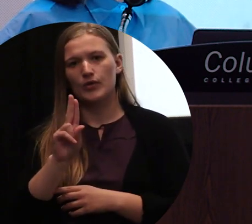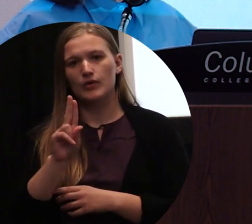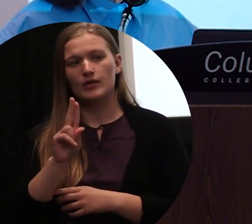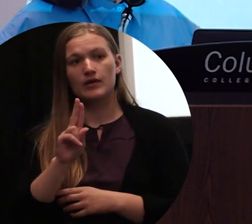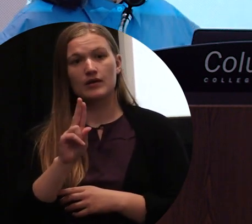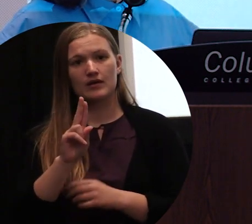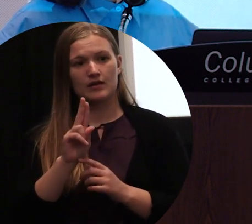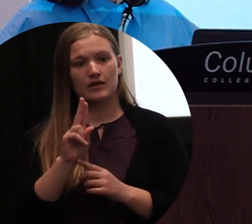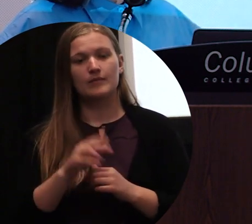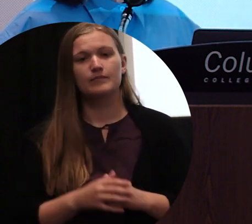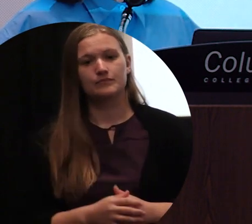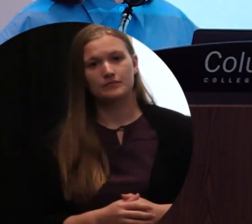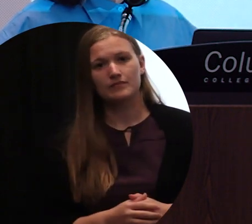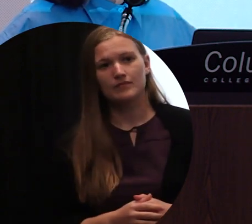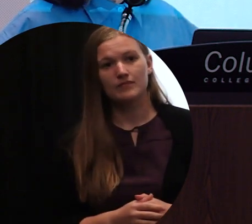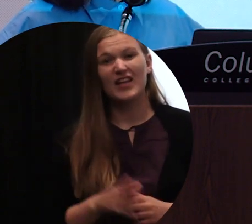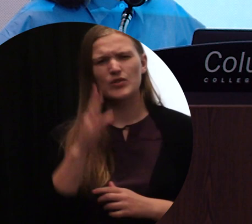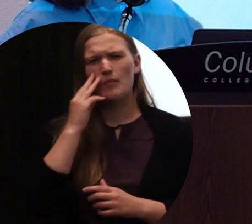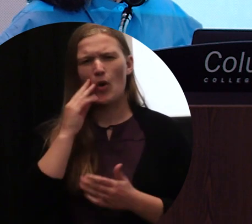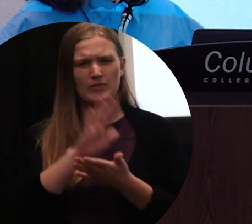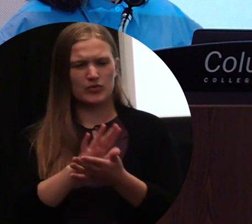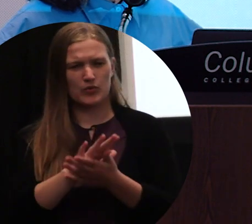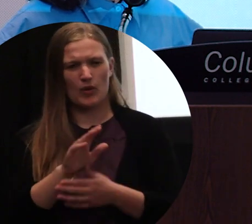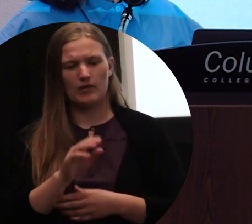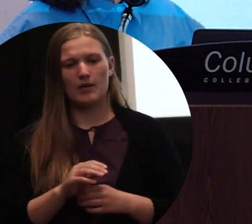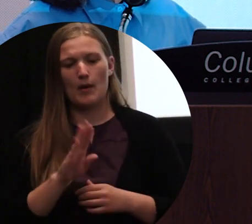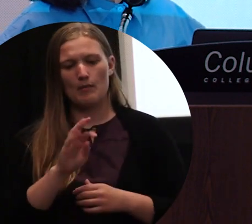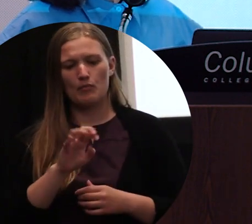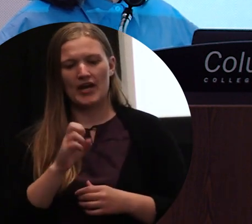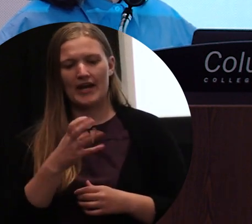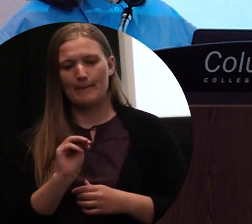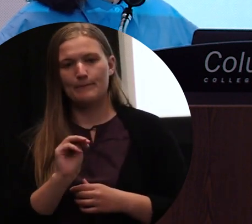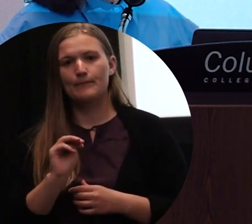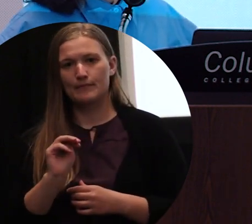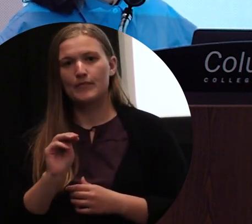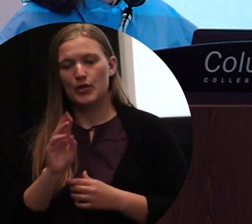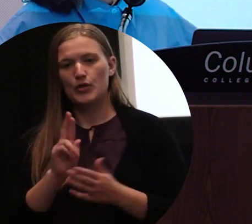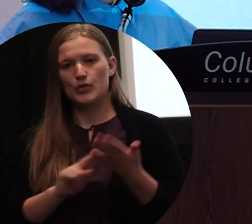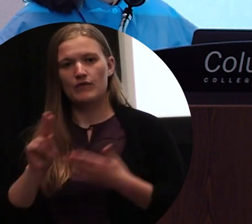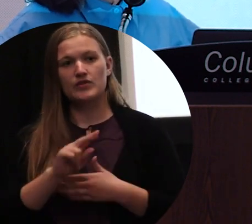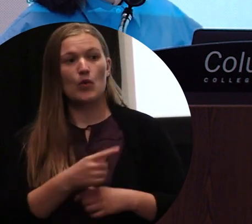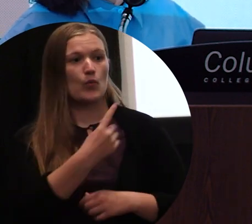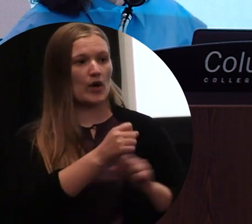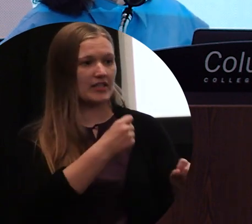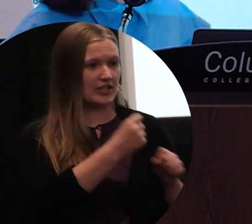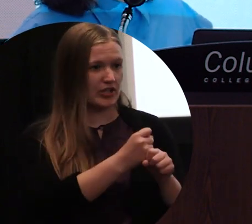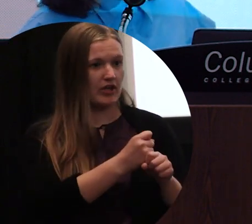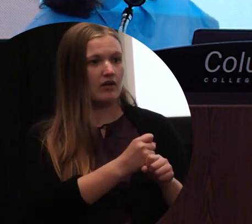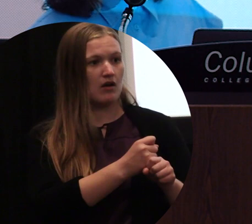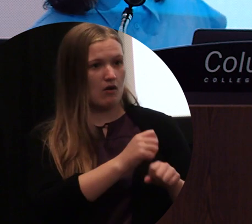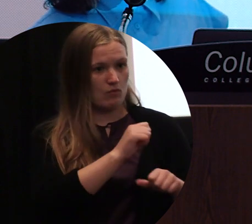BYU is Brigham Young University. It's a Mormon school. Three years in the army, one year as a Mormon missionary, one year learning English.